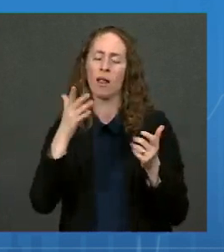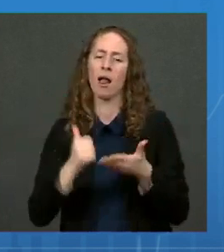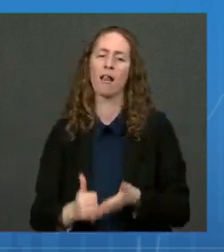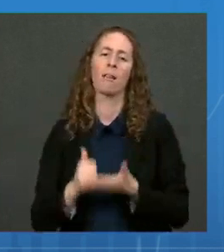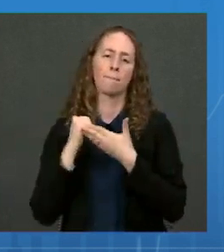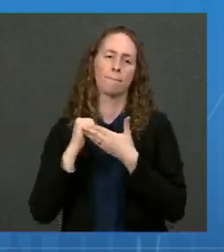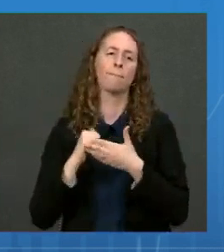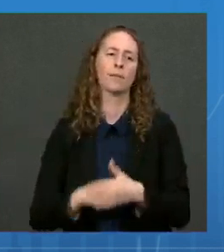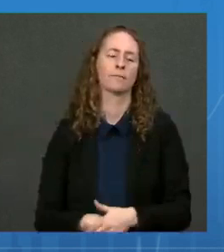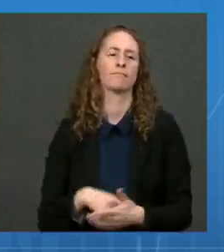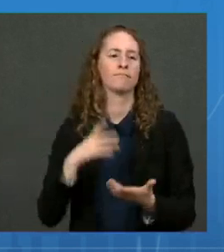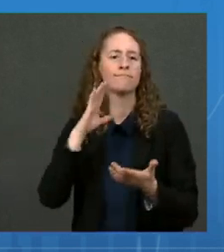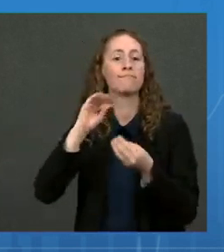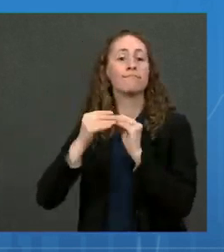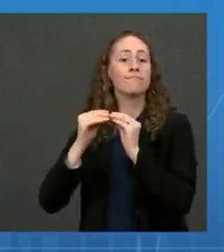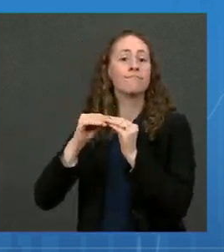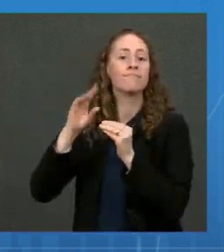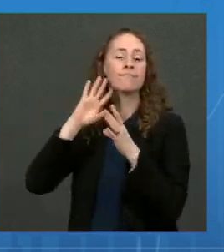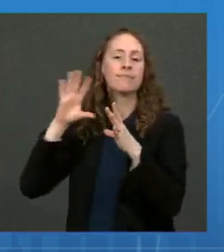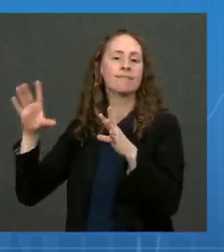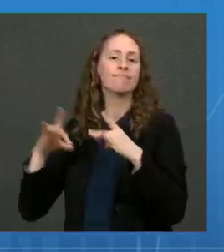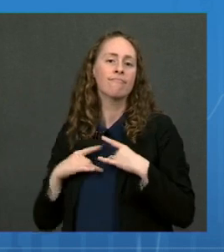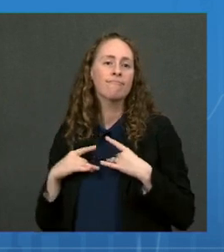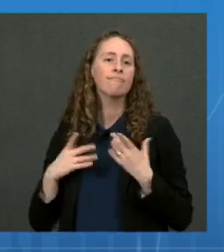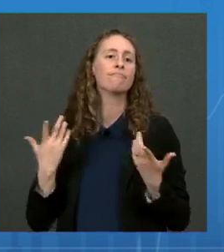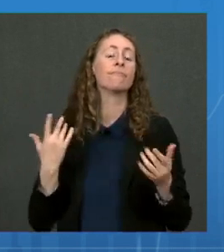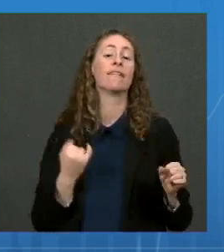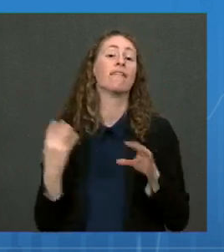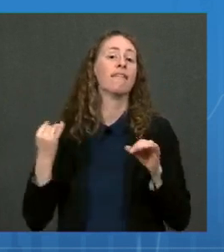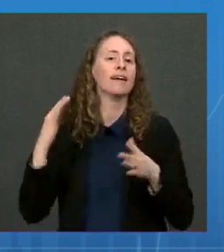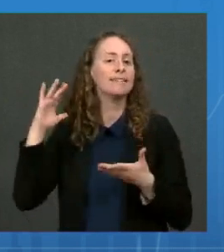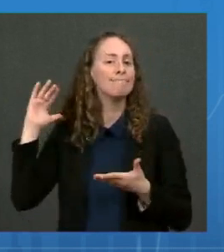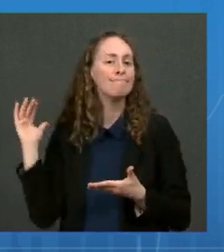cases, hospitalizations and deaths. Next question.